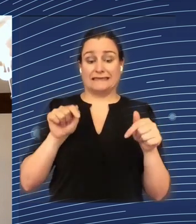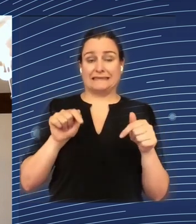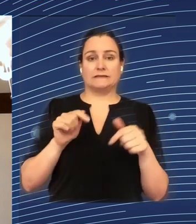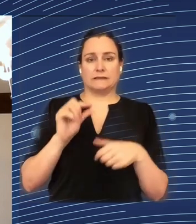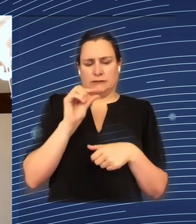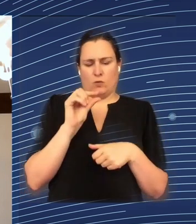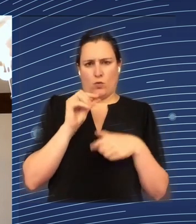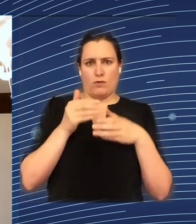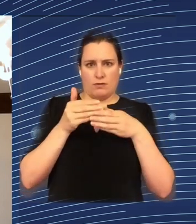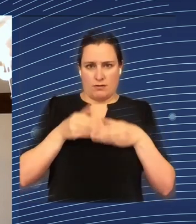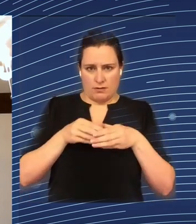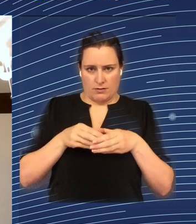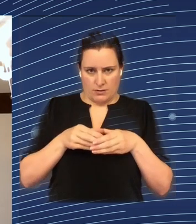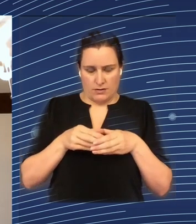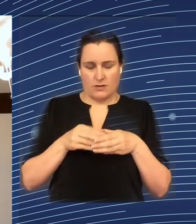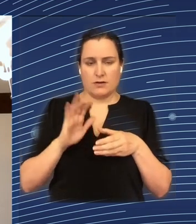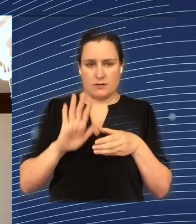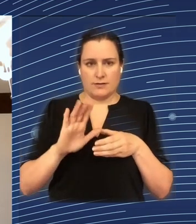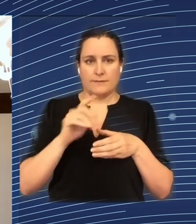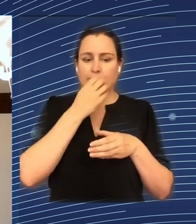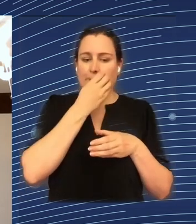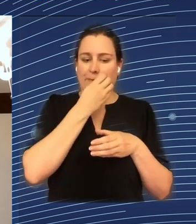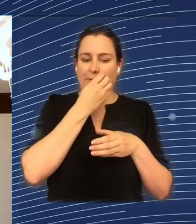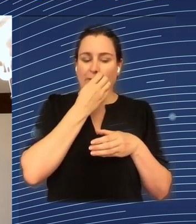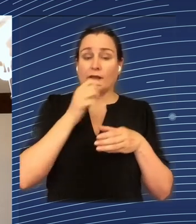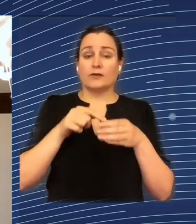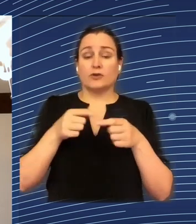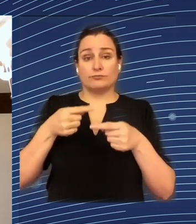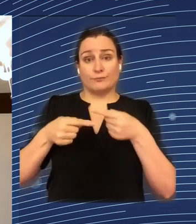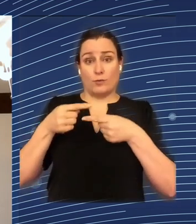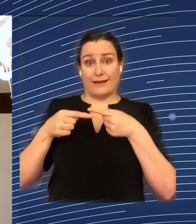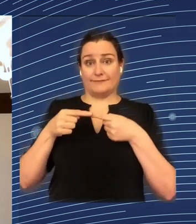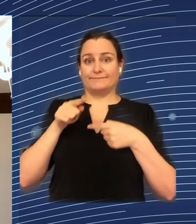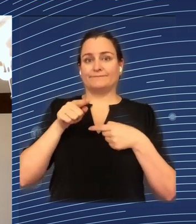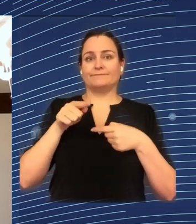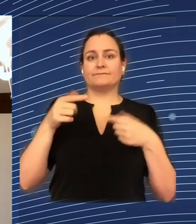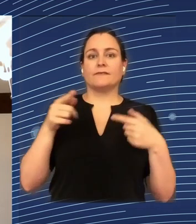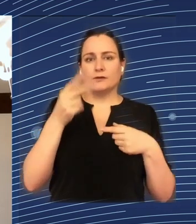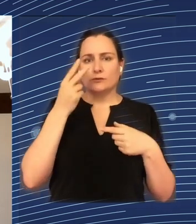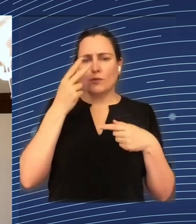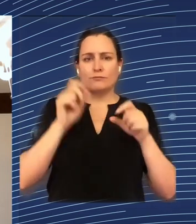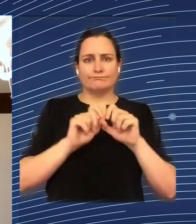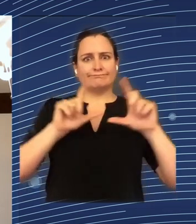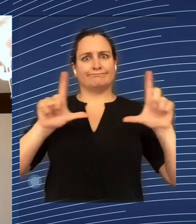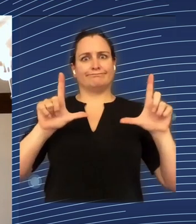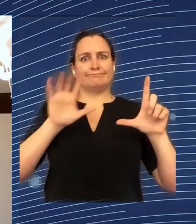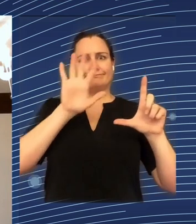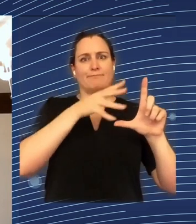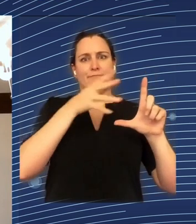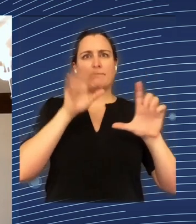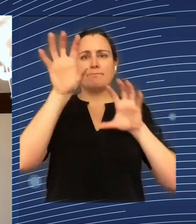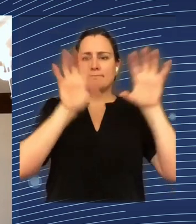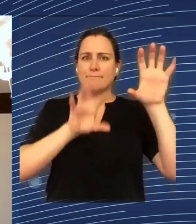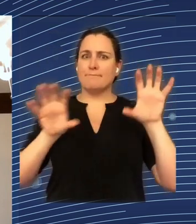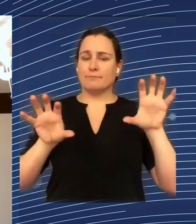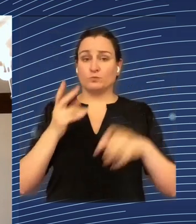this. So if we go back to Andres' excellent presentation at the beginning, you can sort of see the big forces we've dealt with